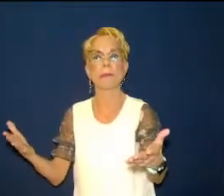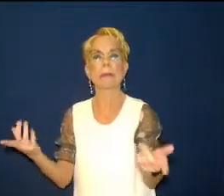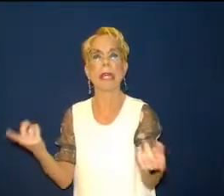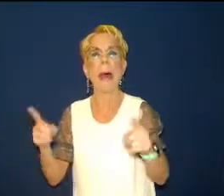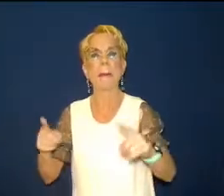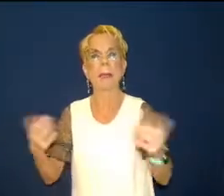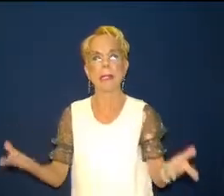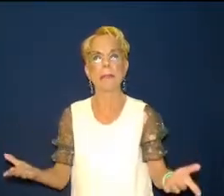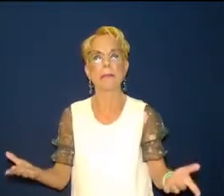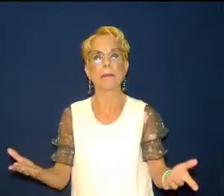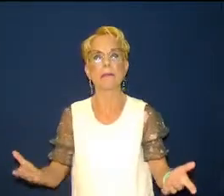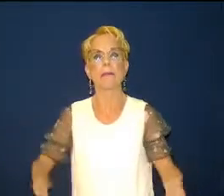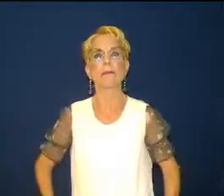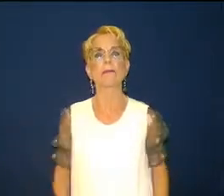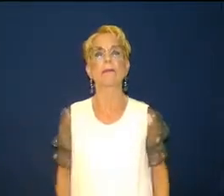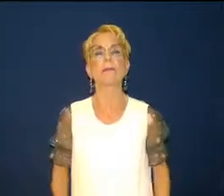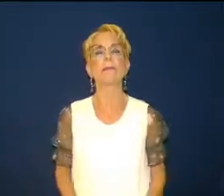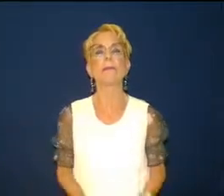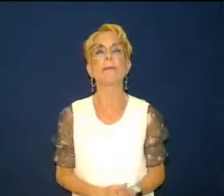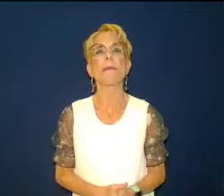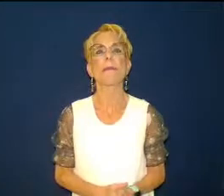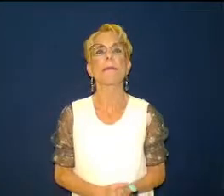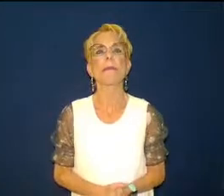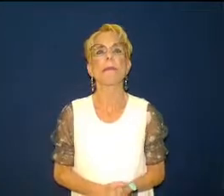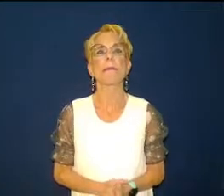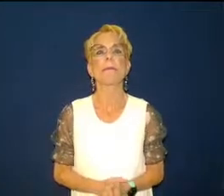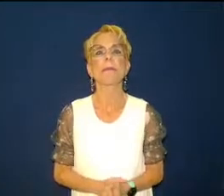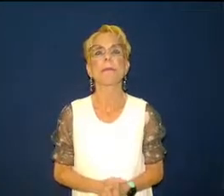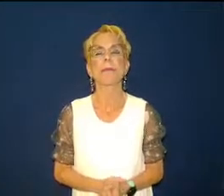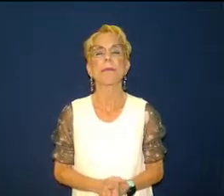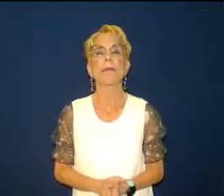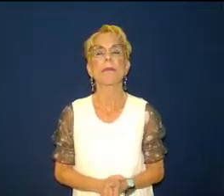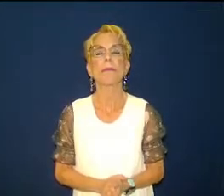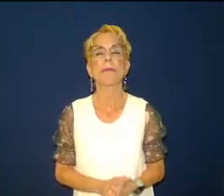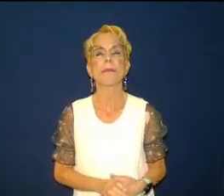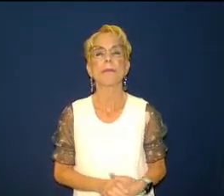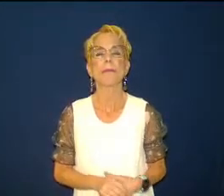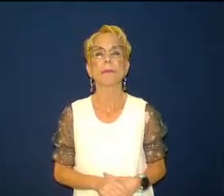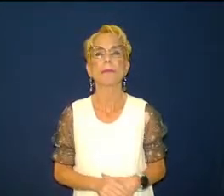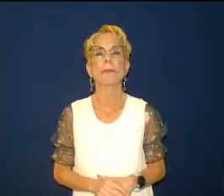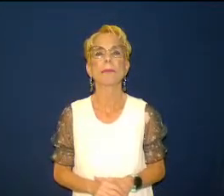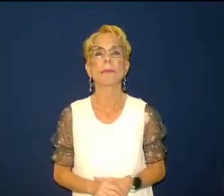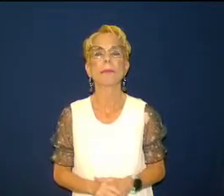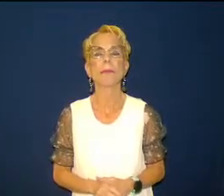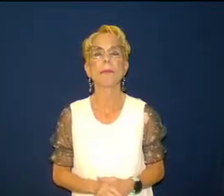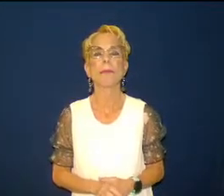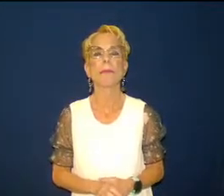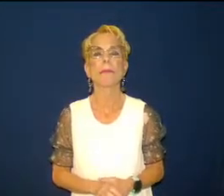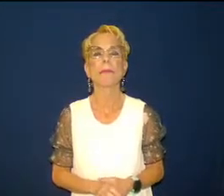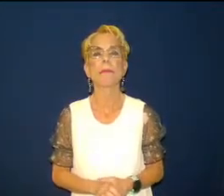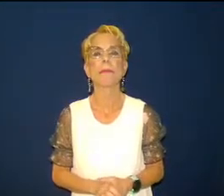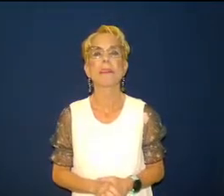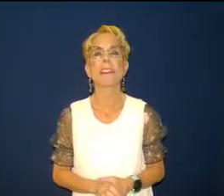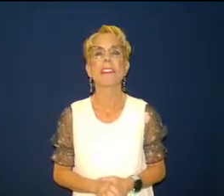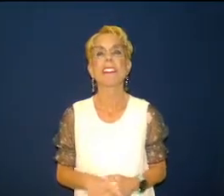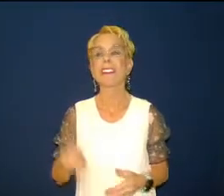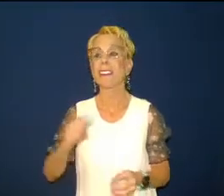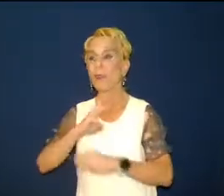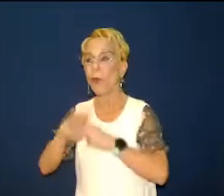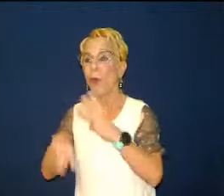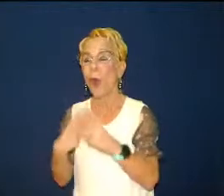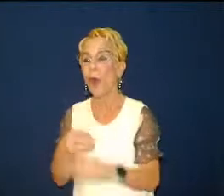now we make decisions based on what we know inside so this world is suffering